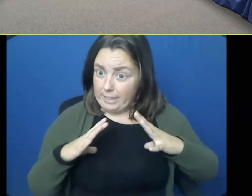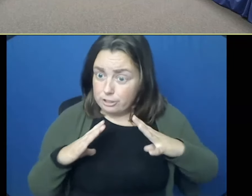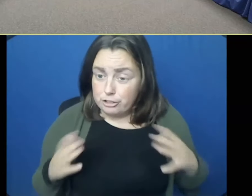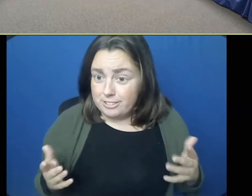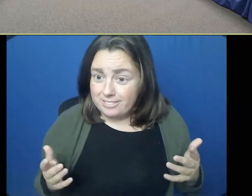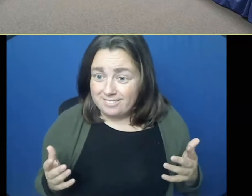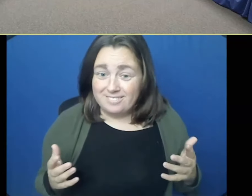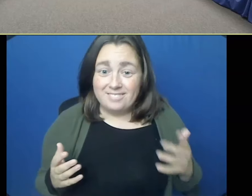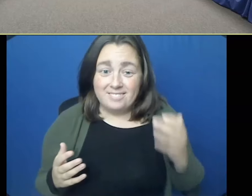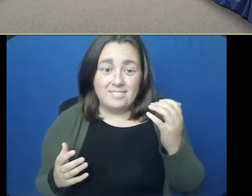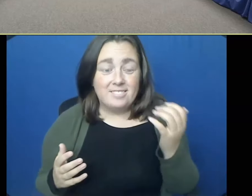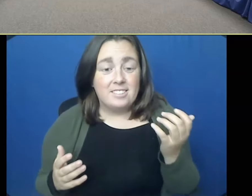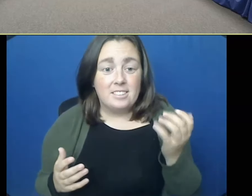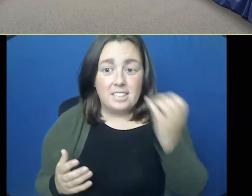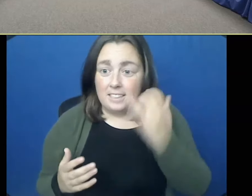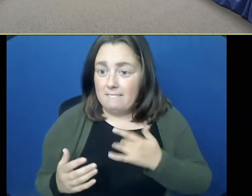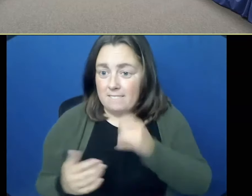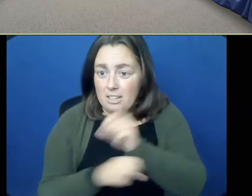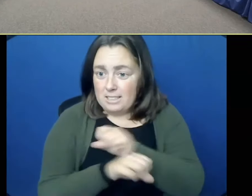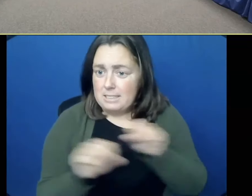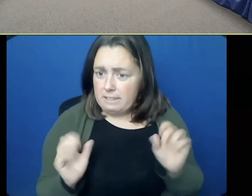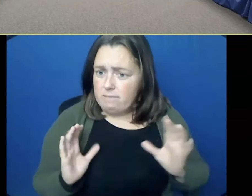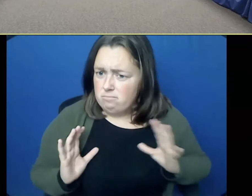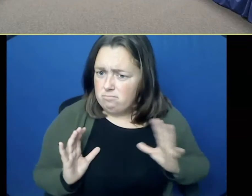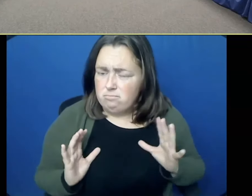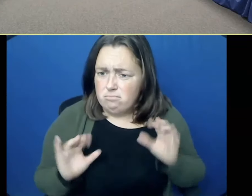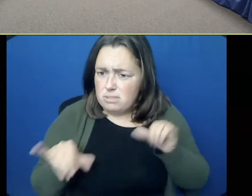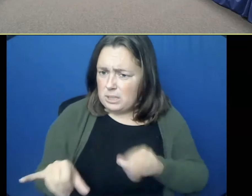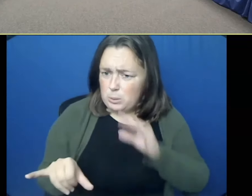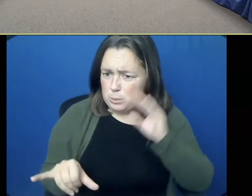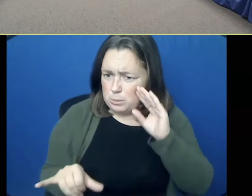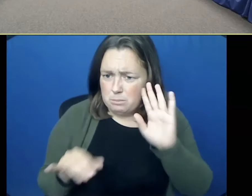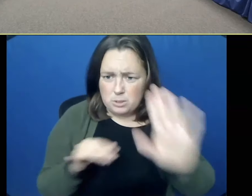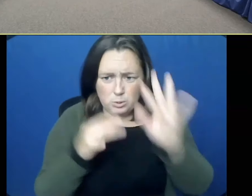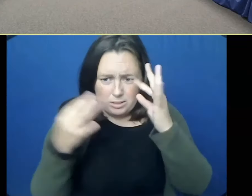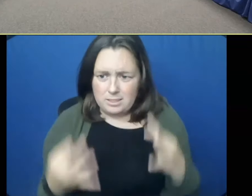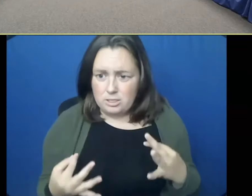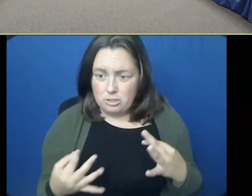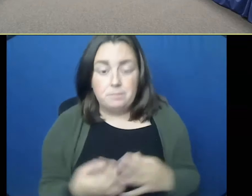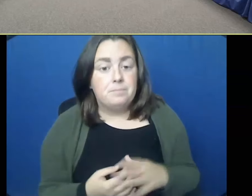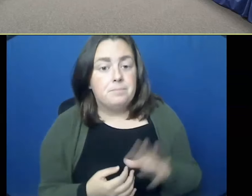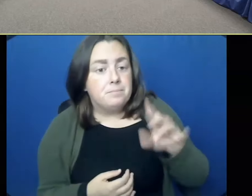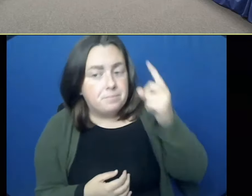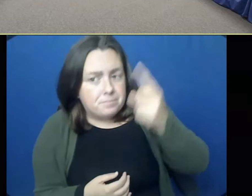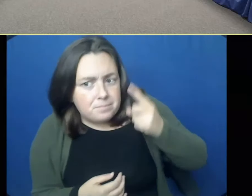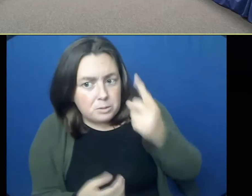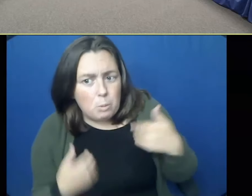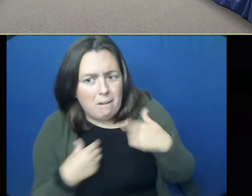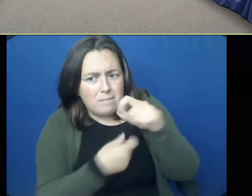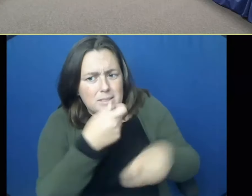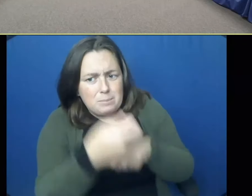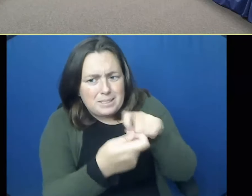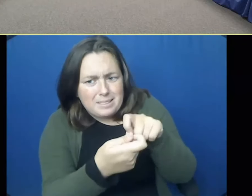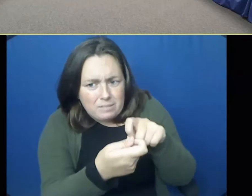Just out of curiosity, is there a outage number that you look at to say, yeah, we're not having, I mean, I know we had two schools without power. So